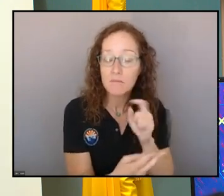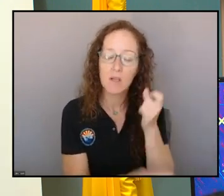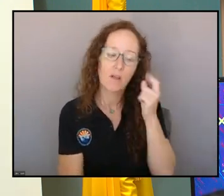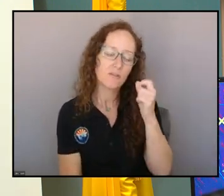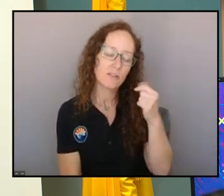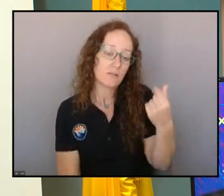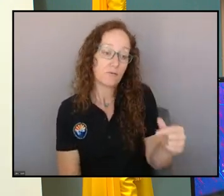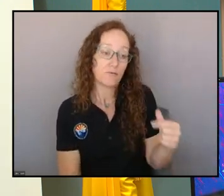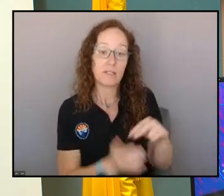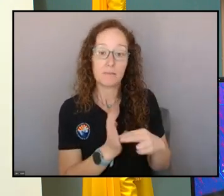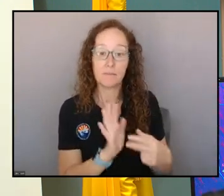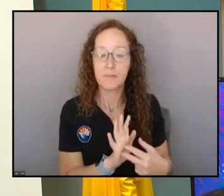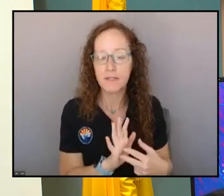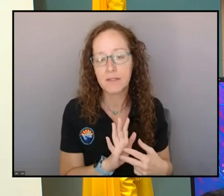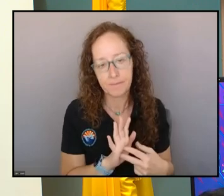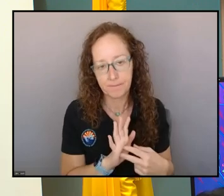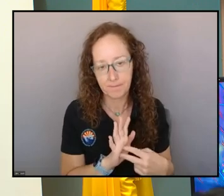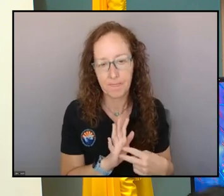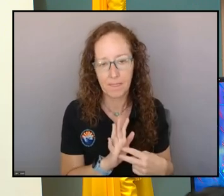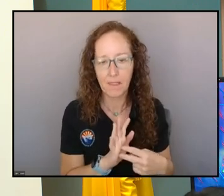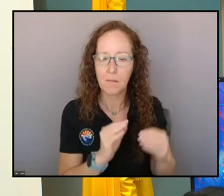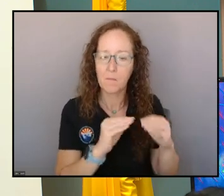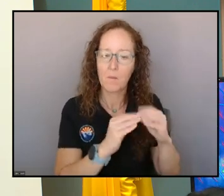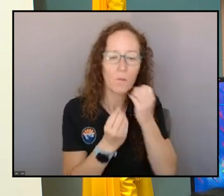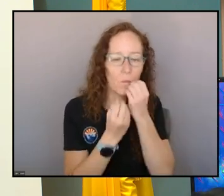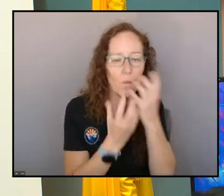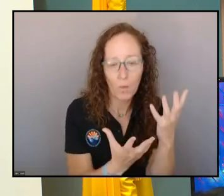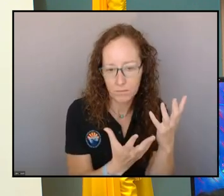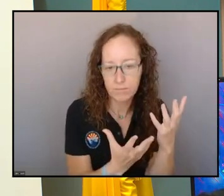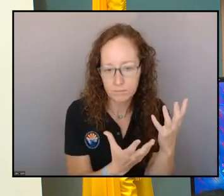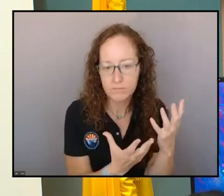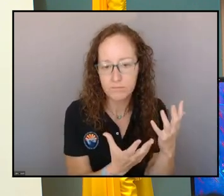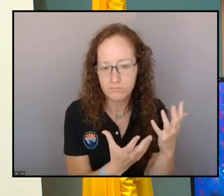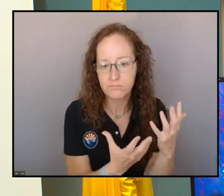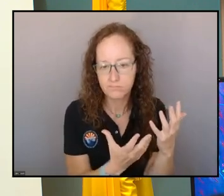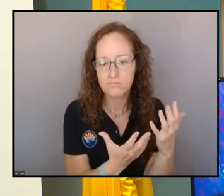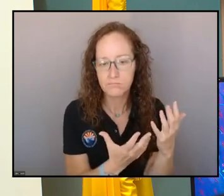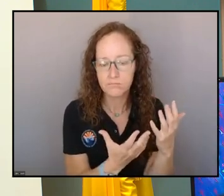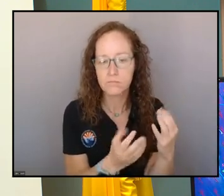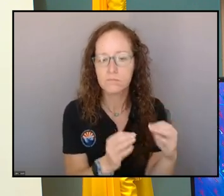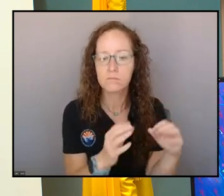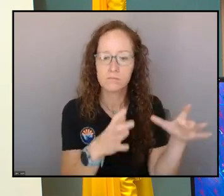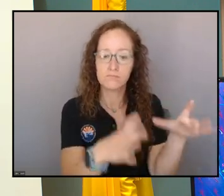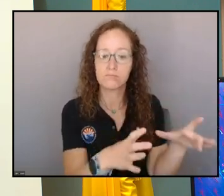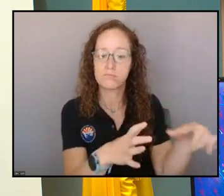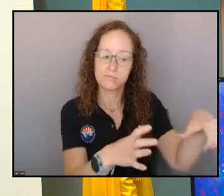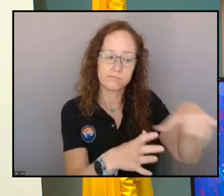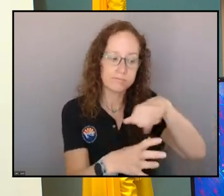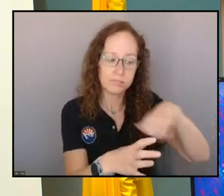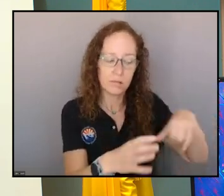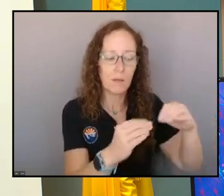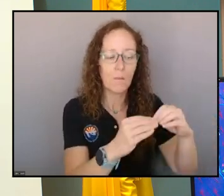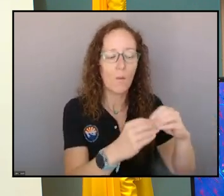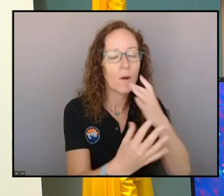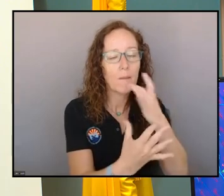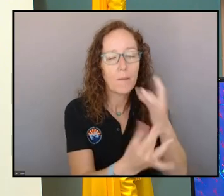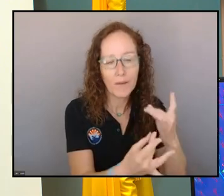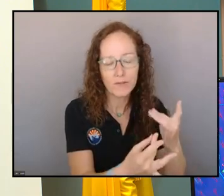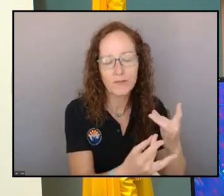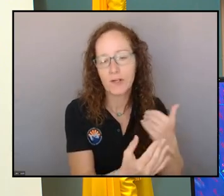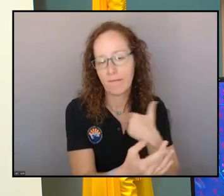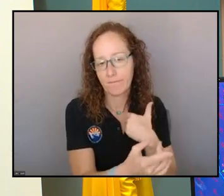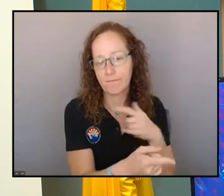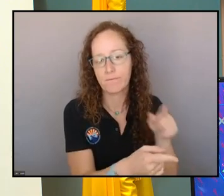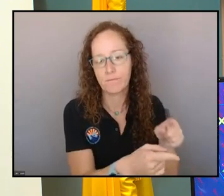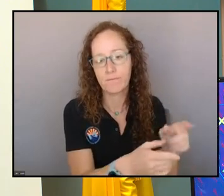showing us that the air mass is a little bit warmer and therefore actually has a little bit more moisture. Whereas, we get a little bit further into